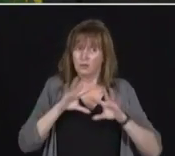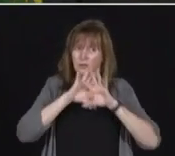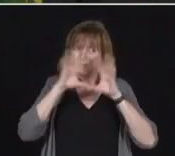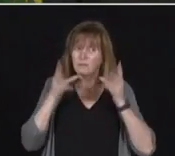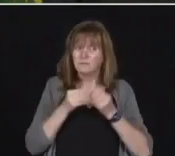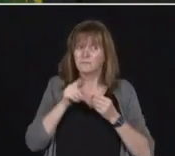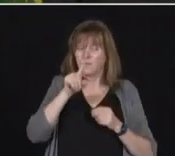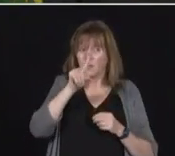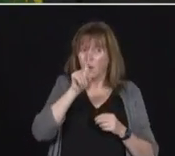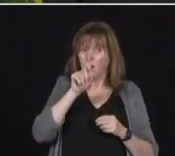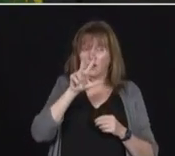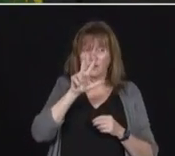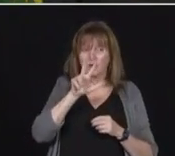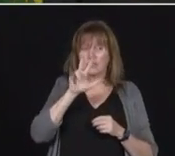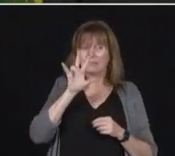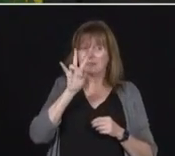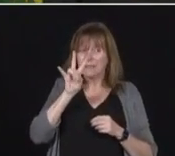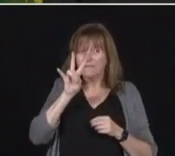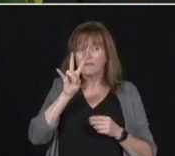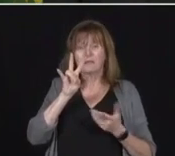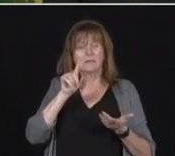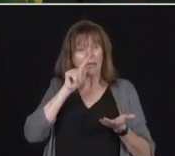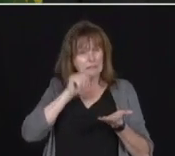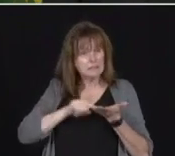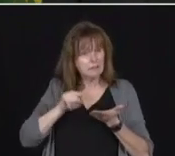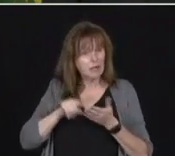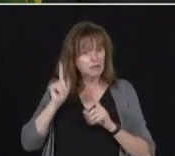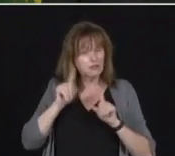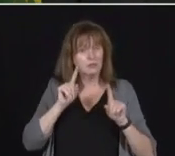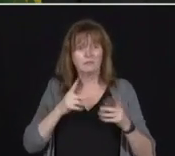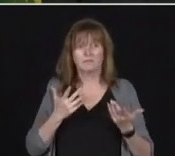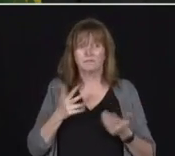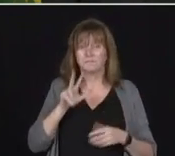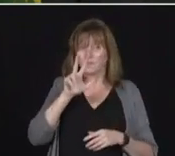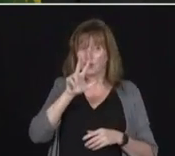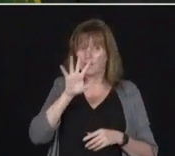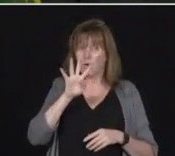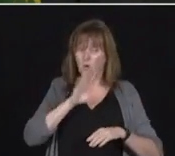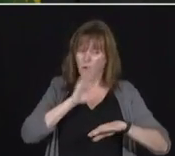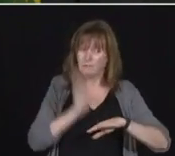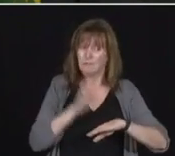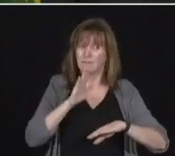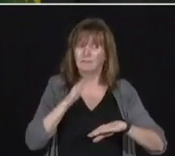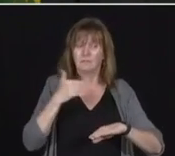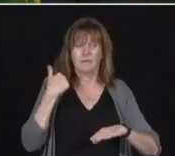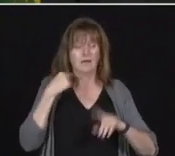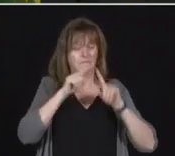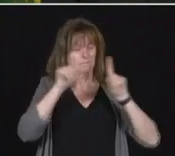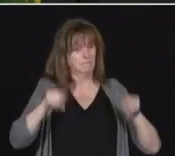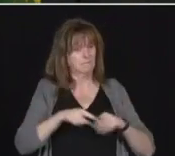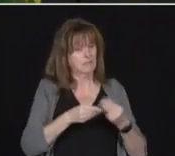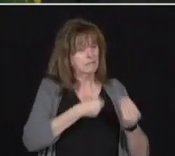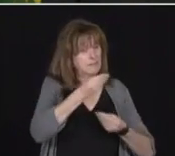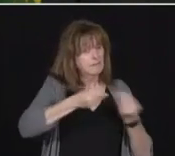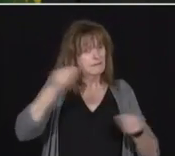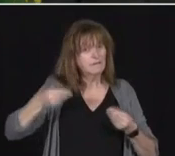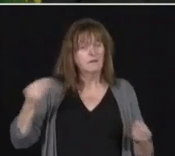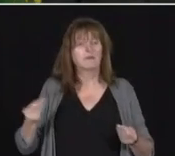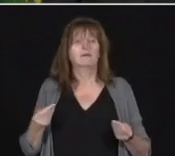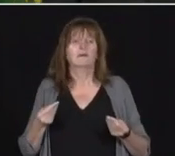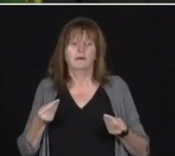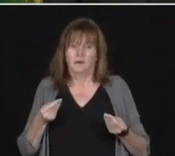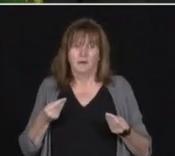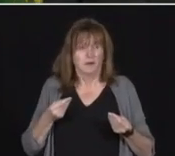orders. We're going to continue doing those inspections. But no, it's not going to slow down stage 2 for a regional opening. Last question.